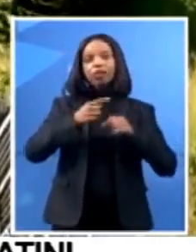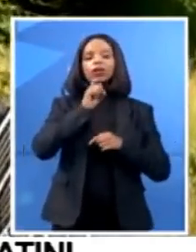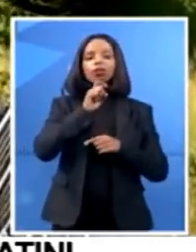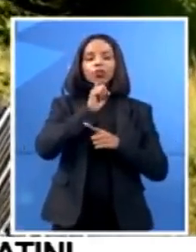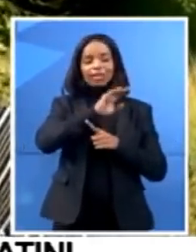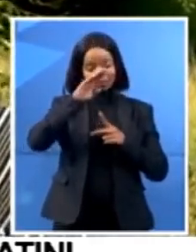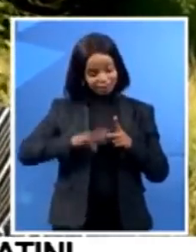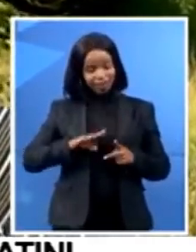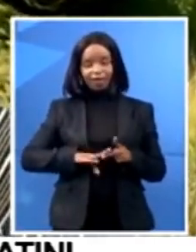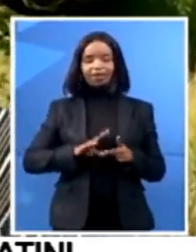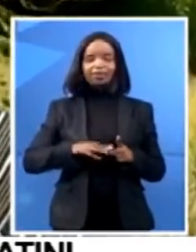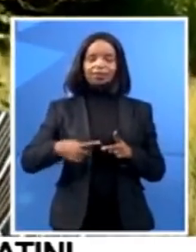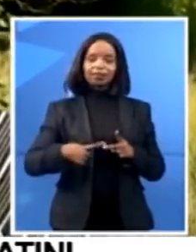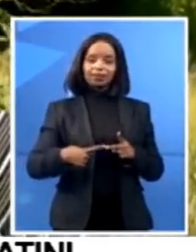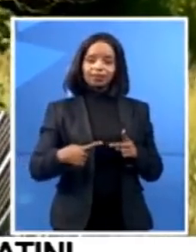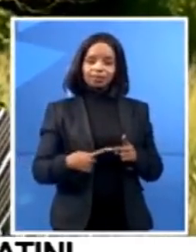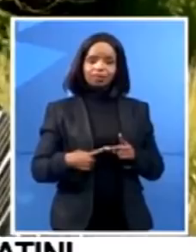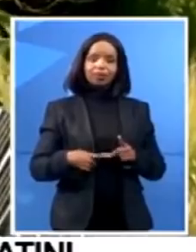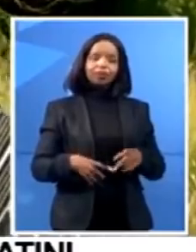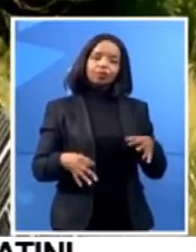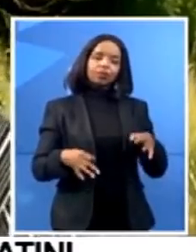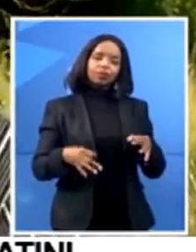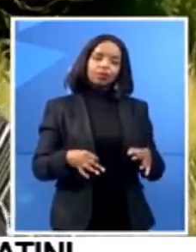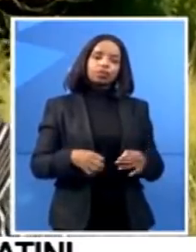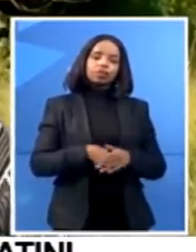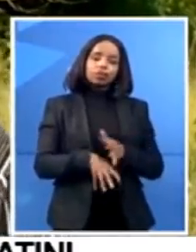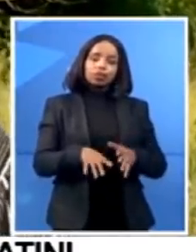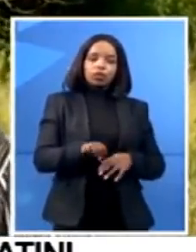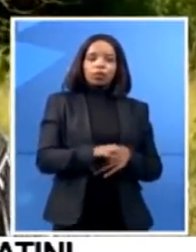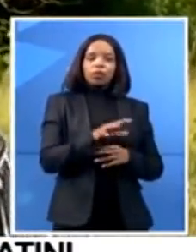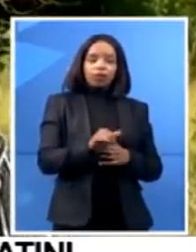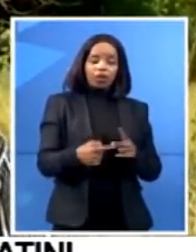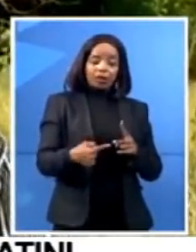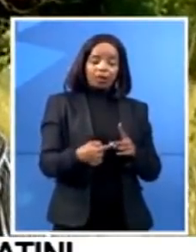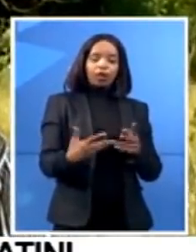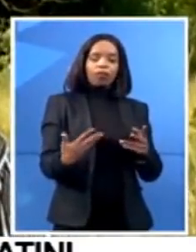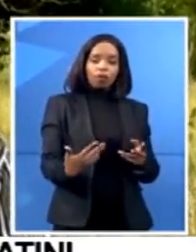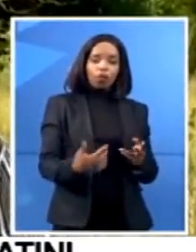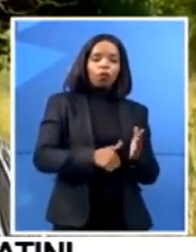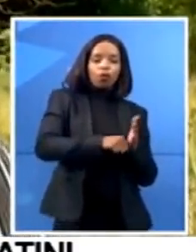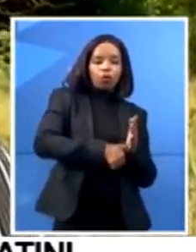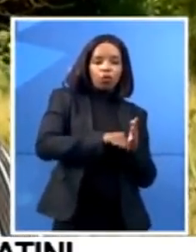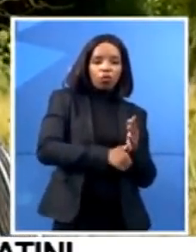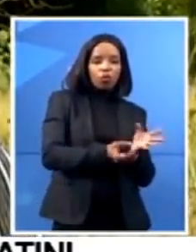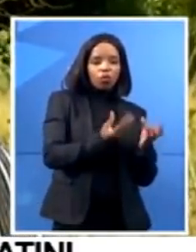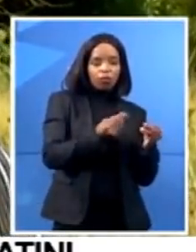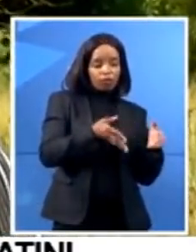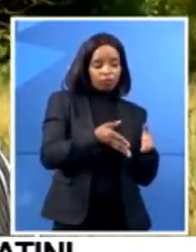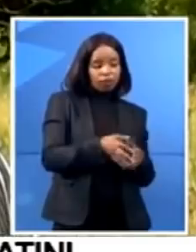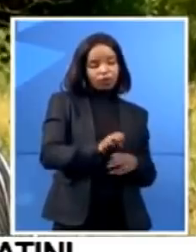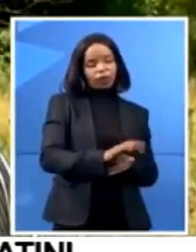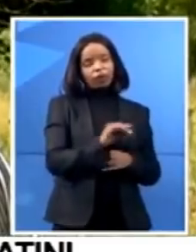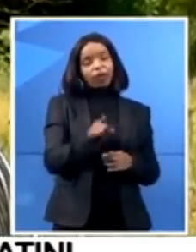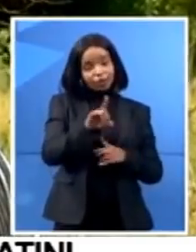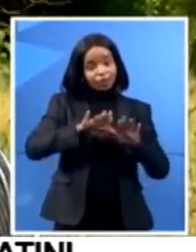grant in South Africa. That's where the dichotomy is and the challenges that we are confronted with. But generally around the